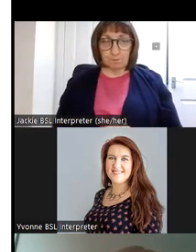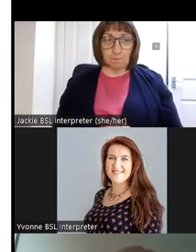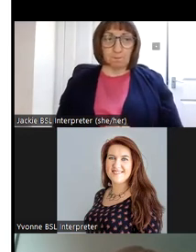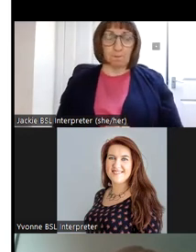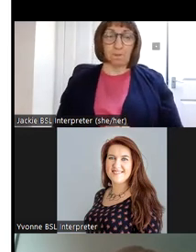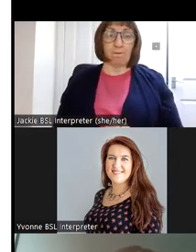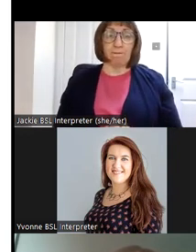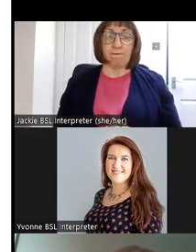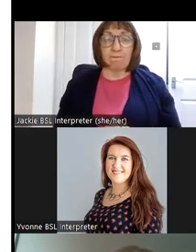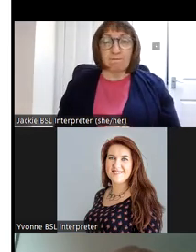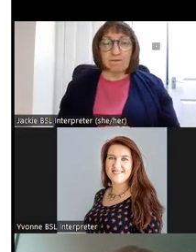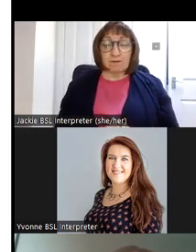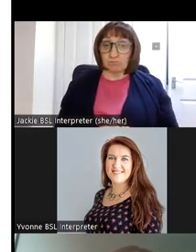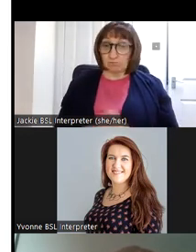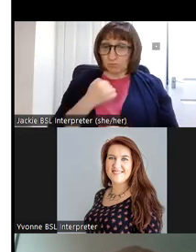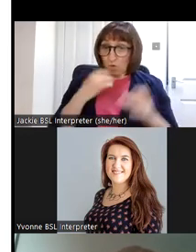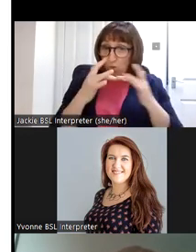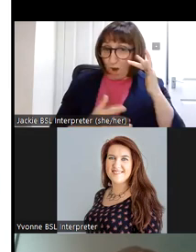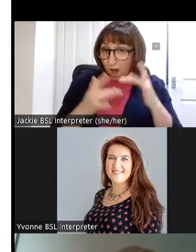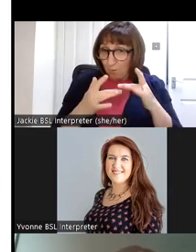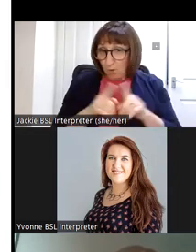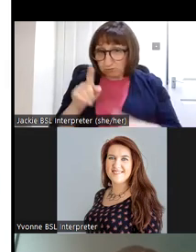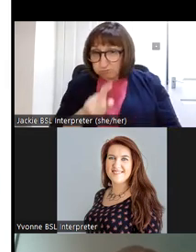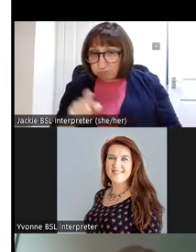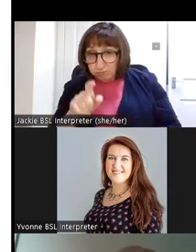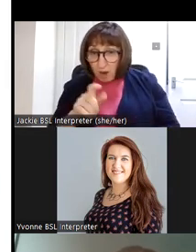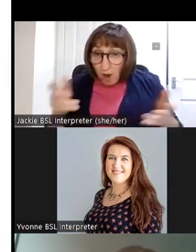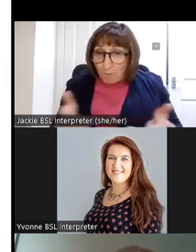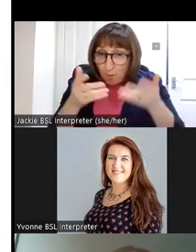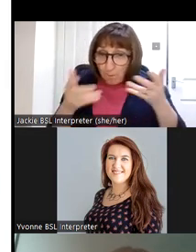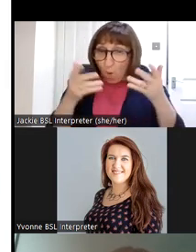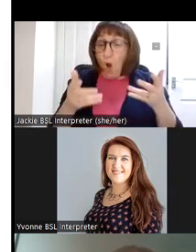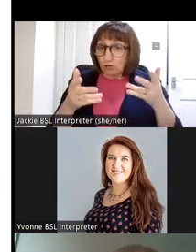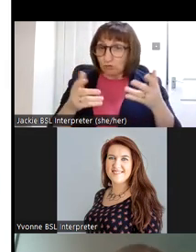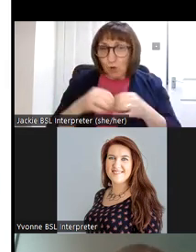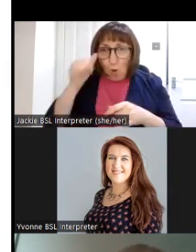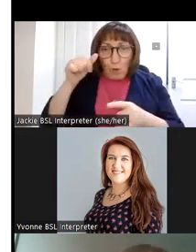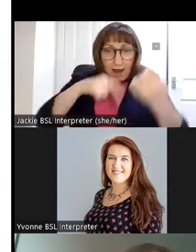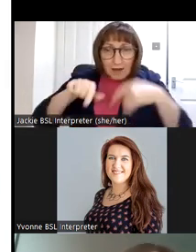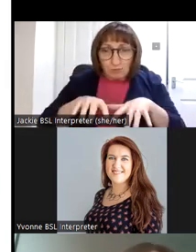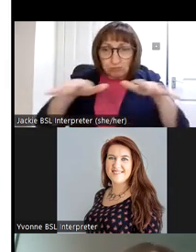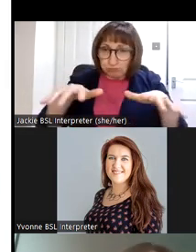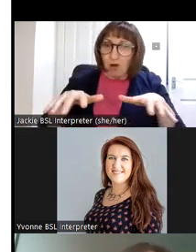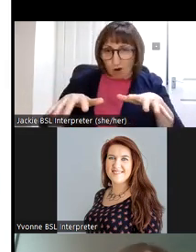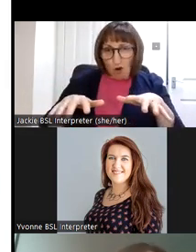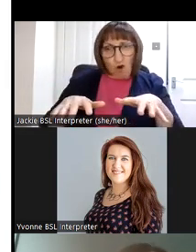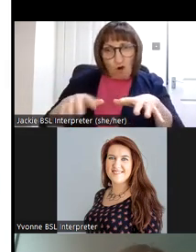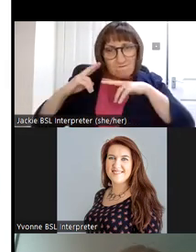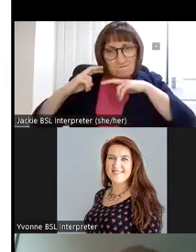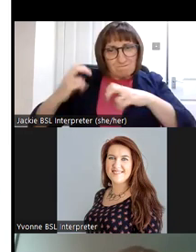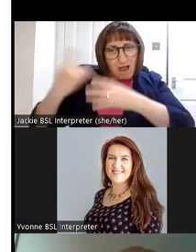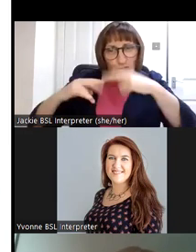so the website also assists in the promotion and creating awareness of our archaeological heritage